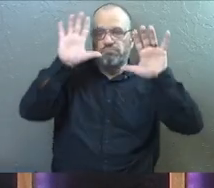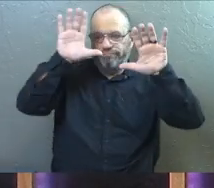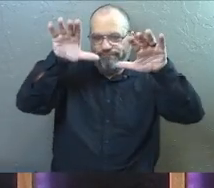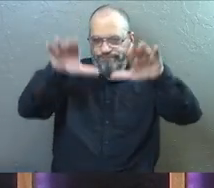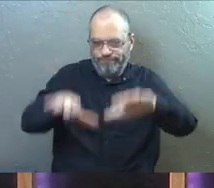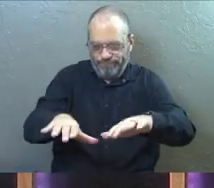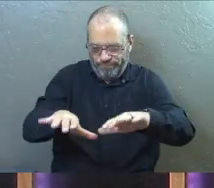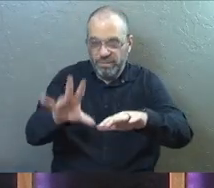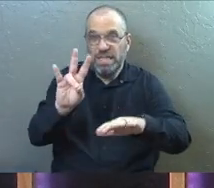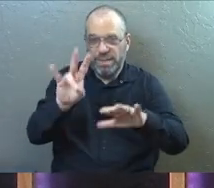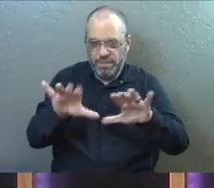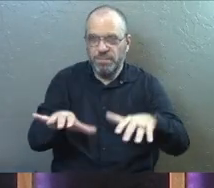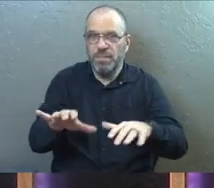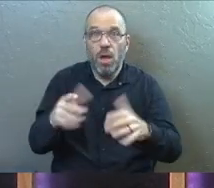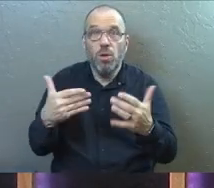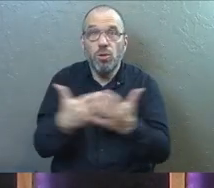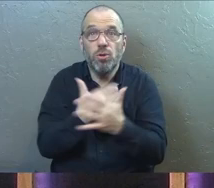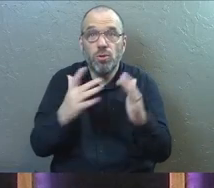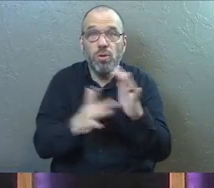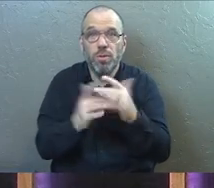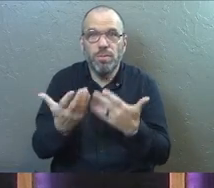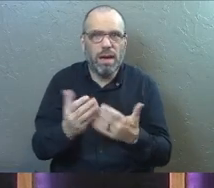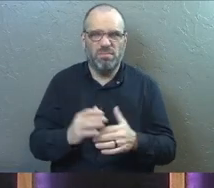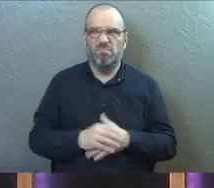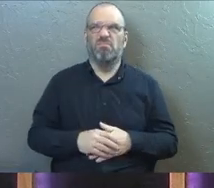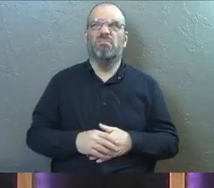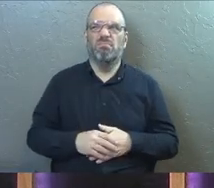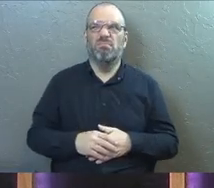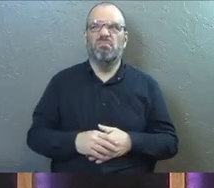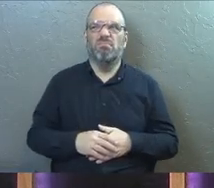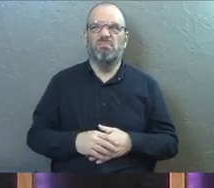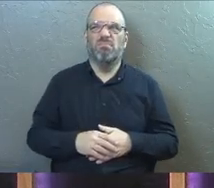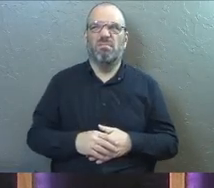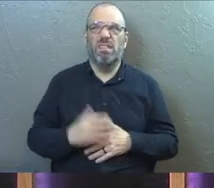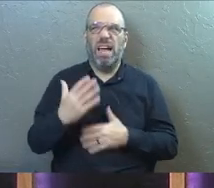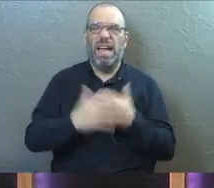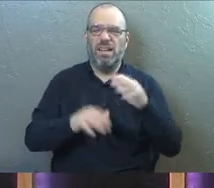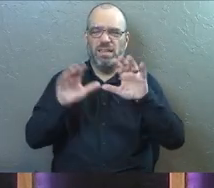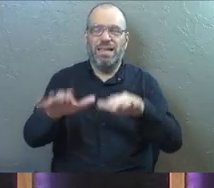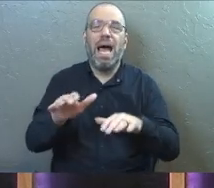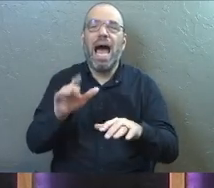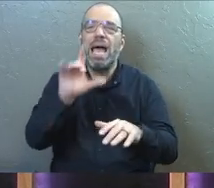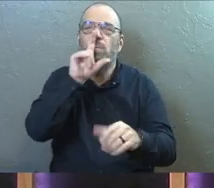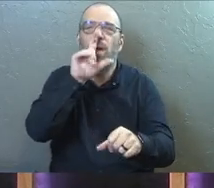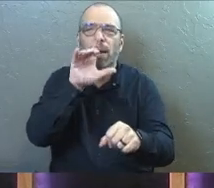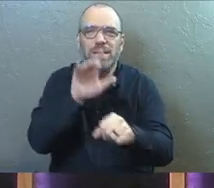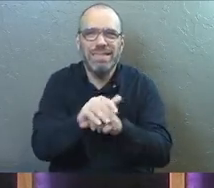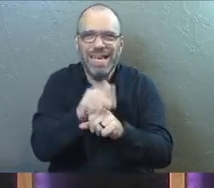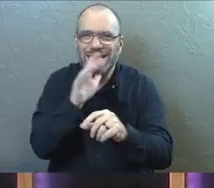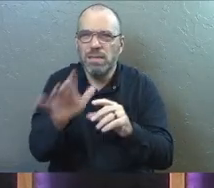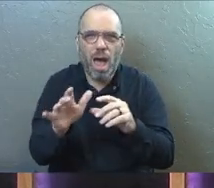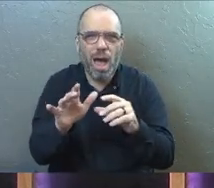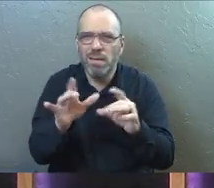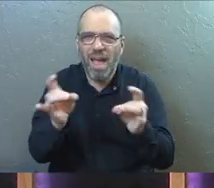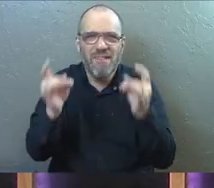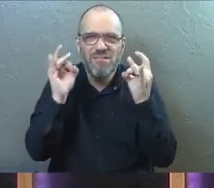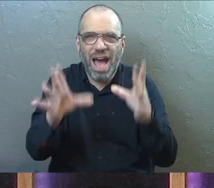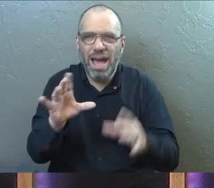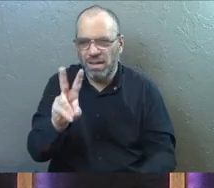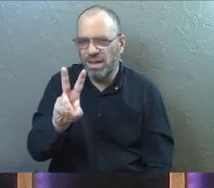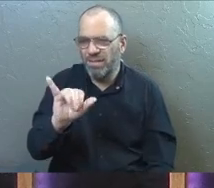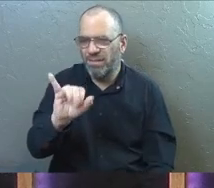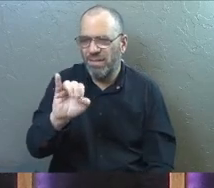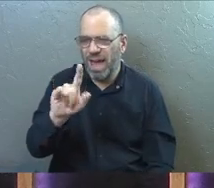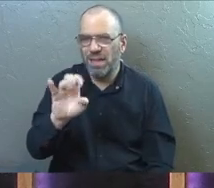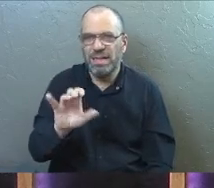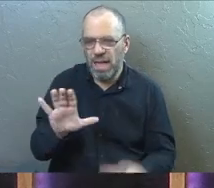them. If you're new to the Bible, that might be a weird phrase to you. It's not violence if I can just say that. They laid